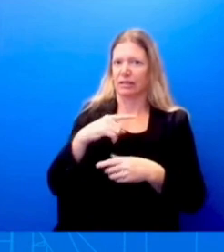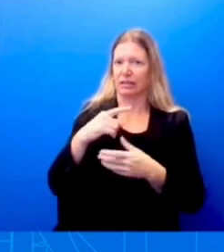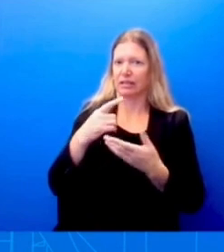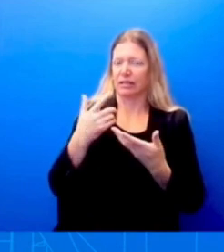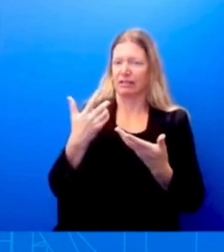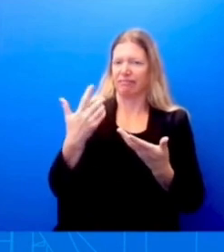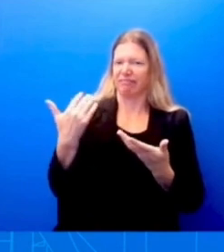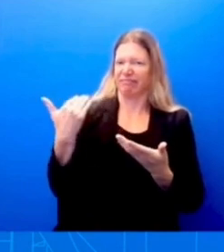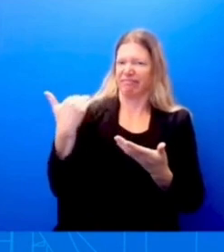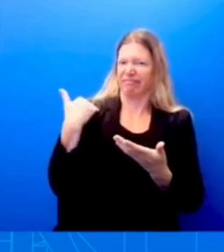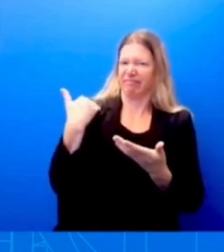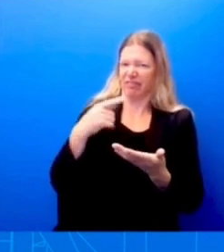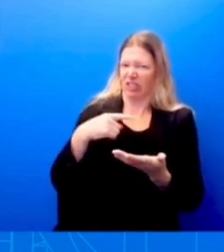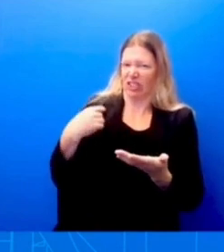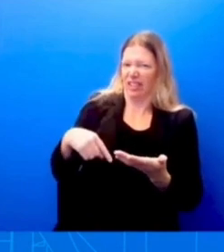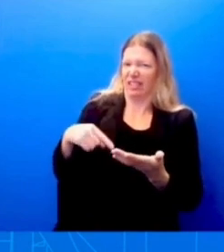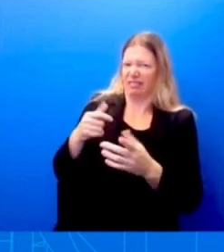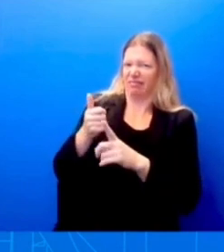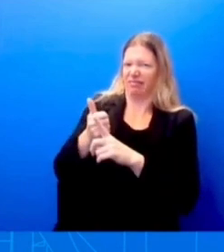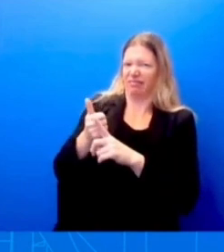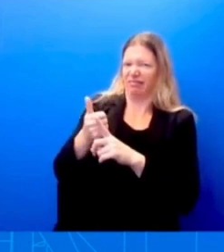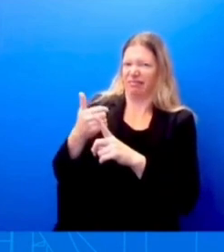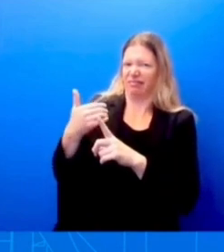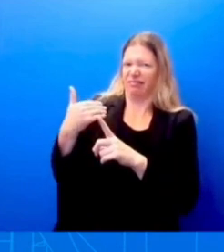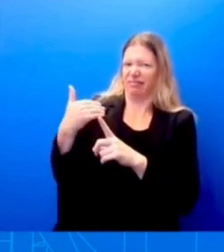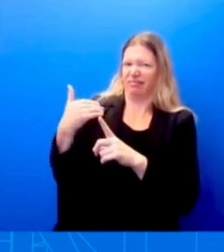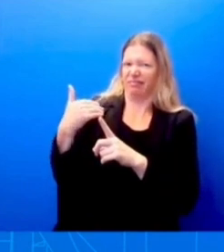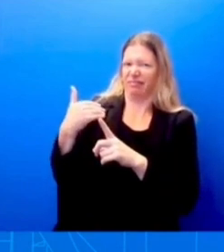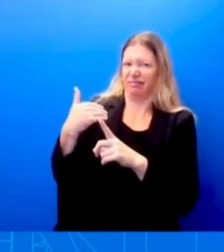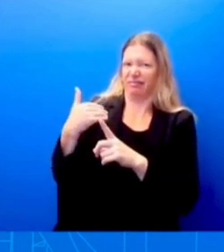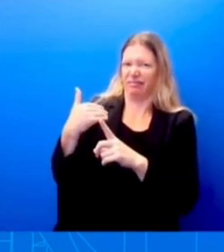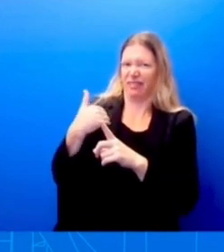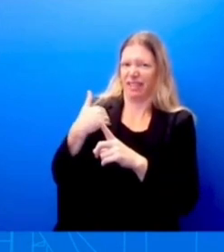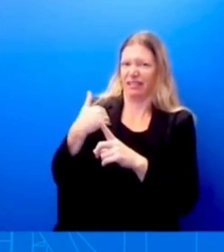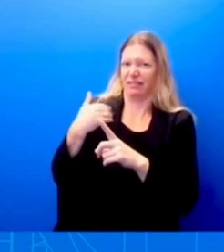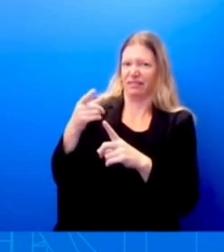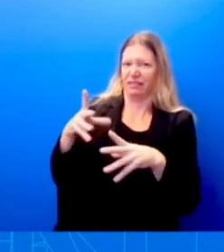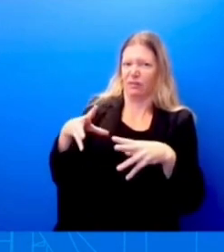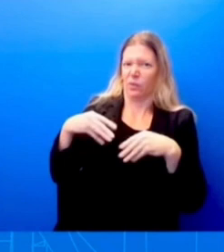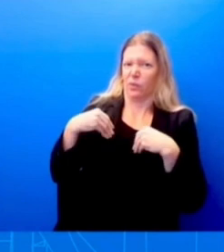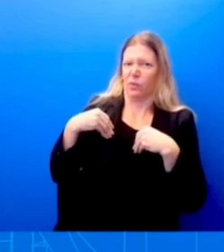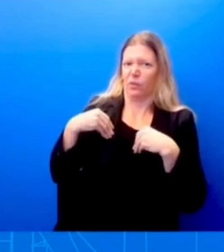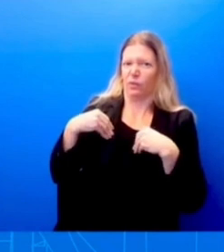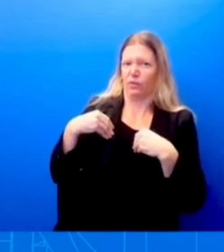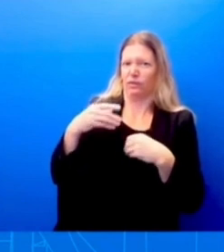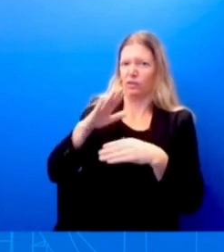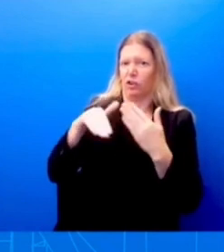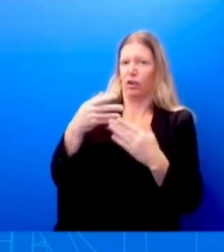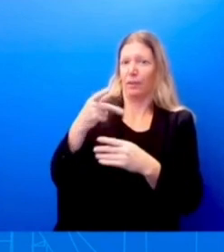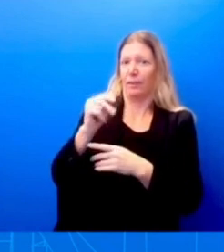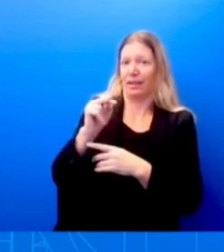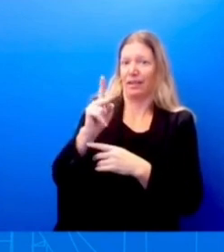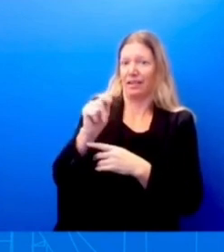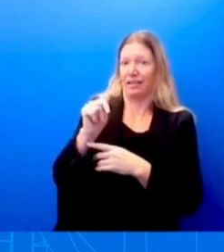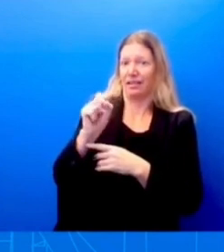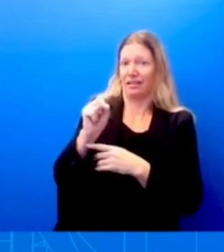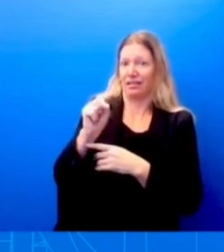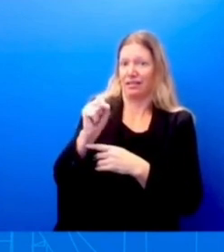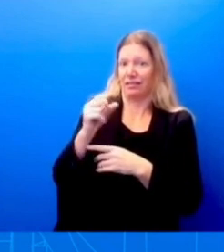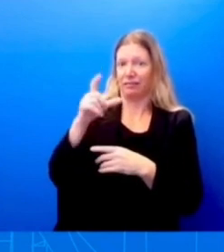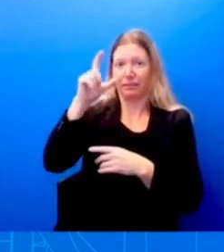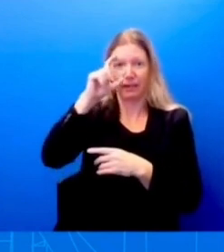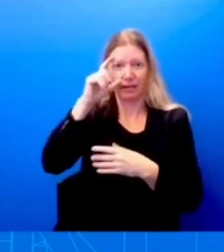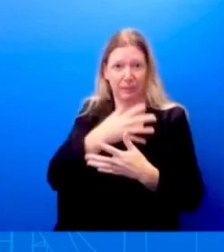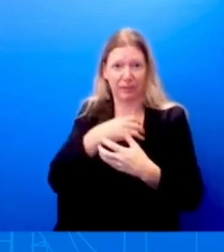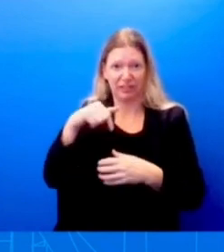at the zoos in the United States, including the Smithsonian National Zoo. And, um, is there any